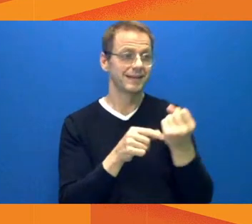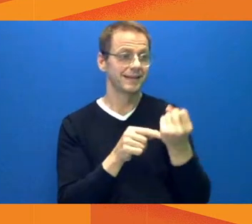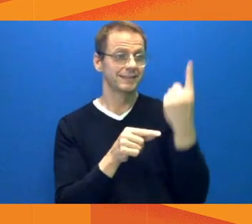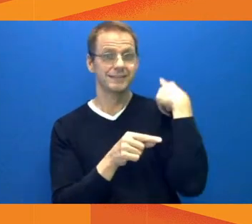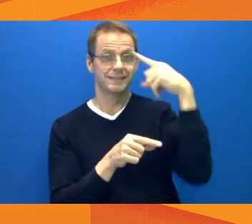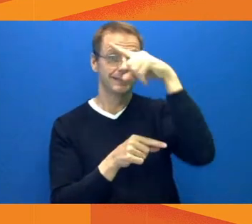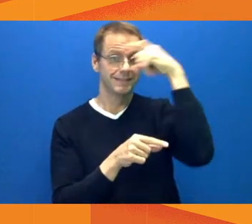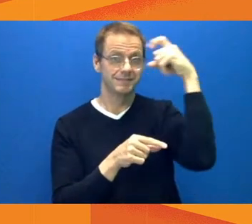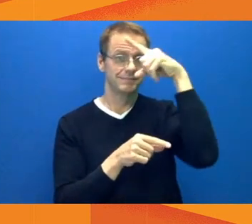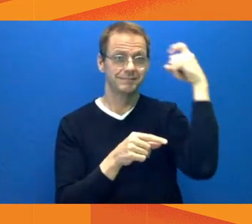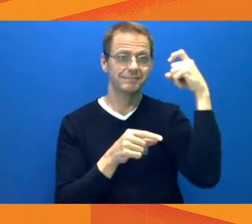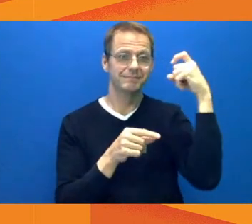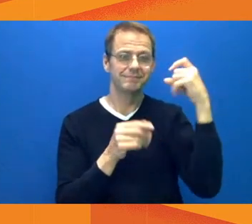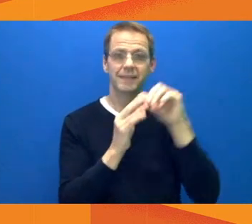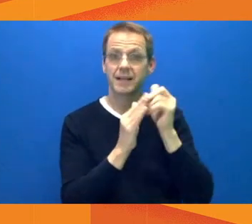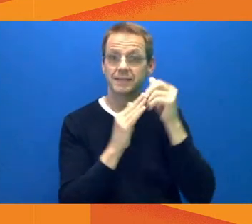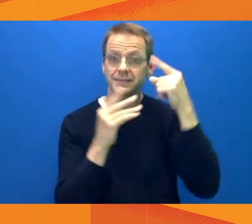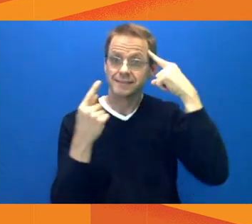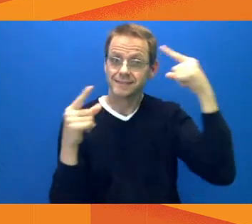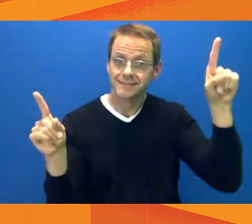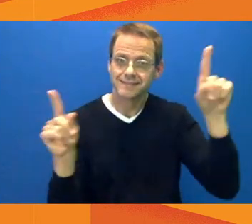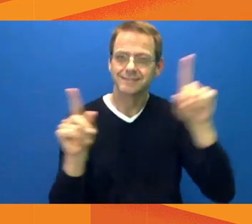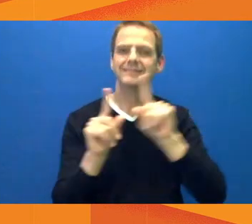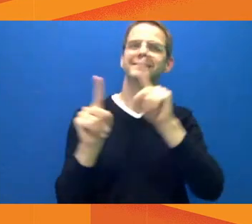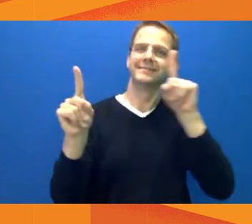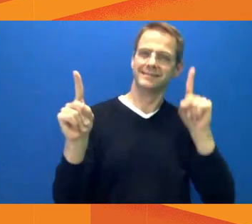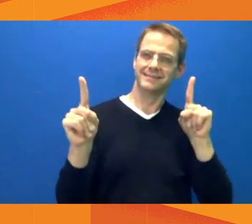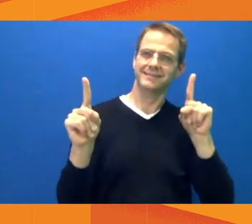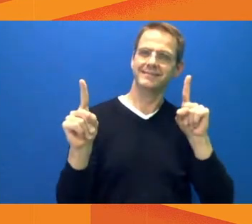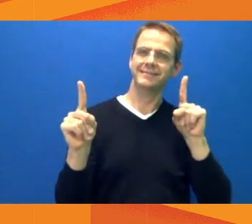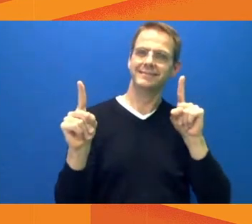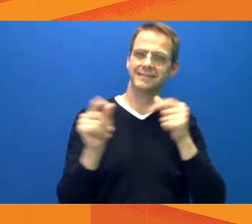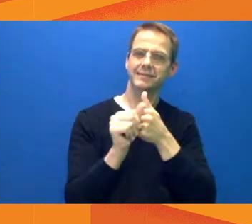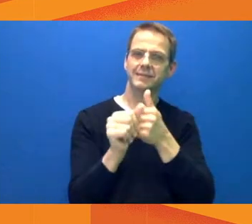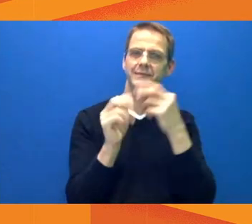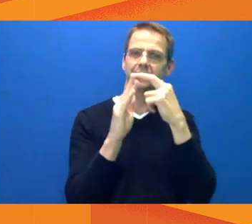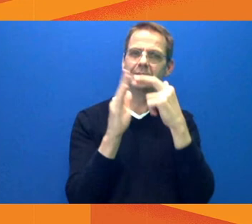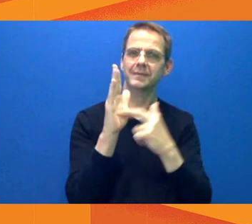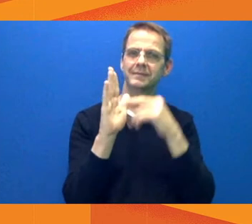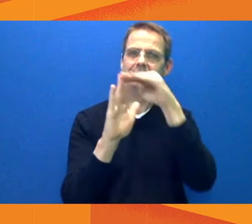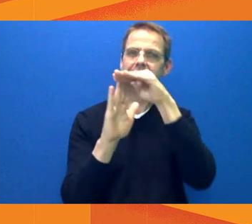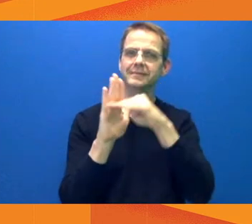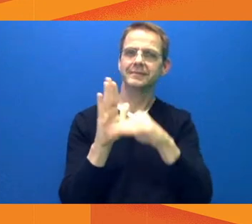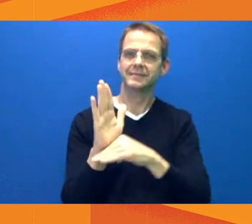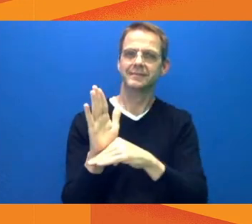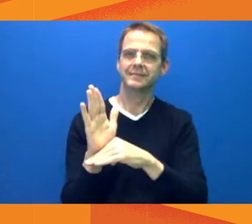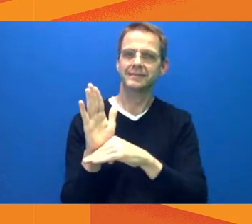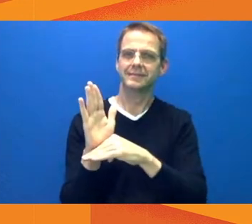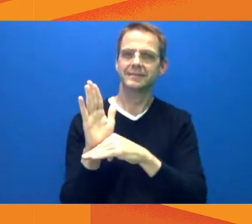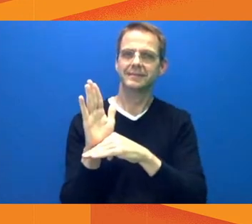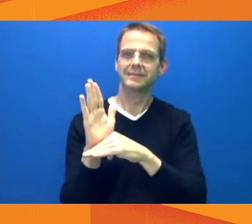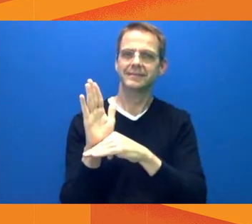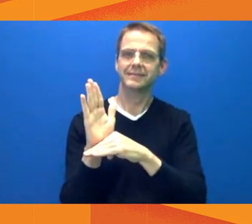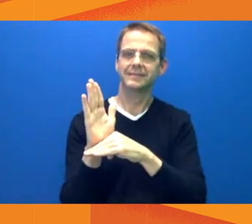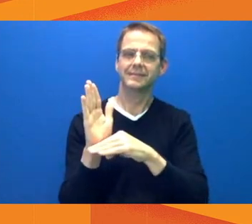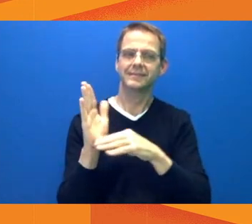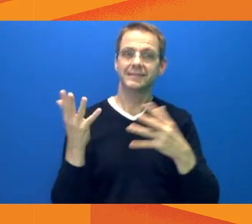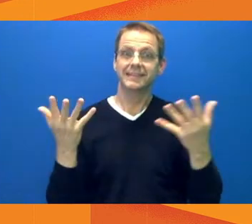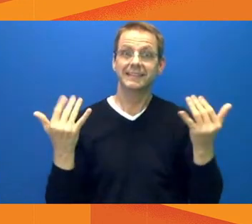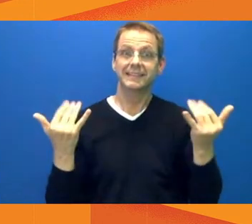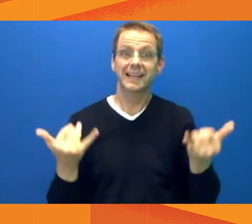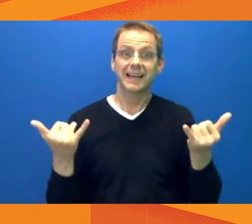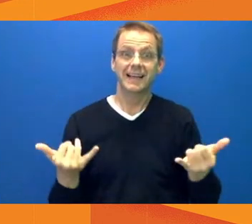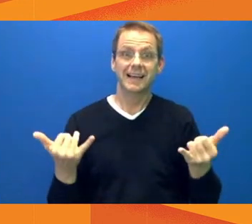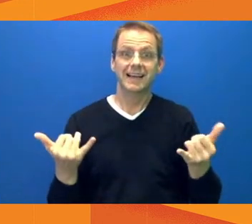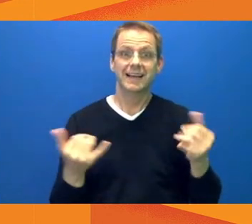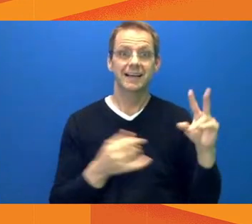find ourselves in are much more tenacious. Being outside in the breeze means there's lower risk, but there is still